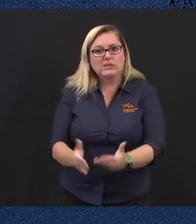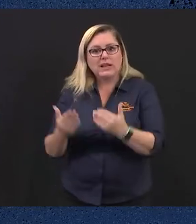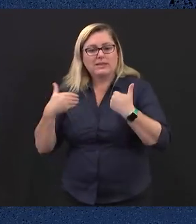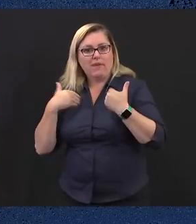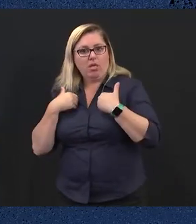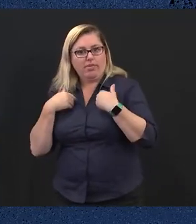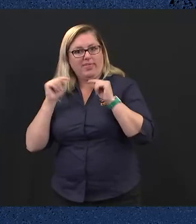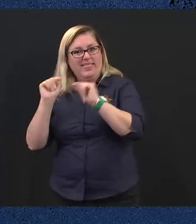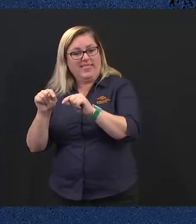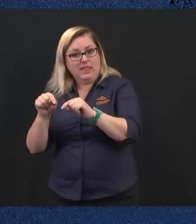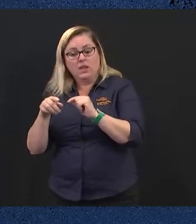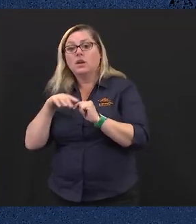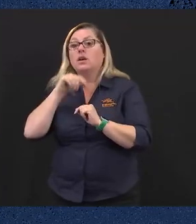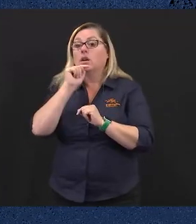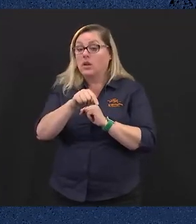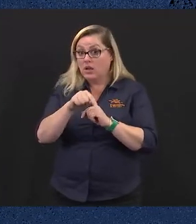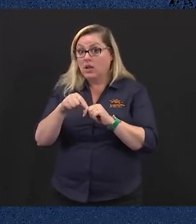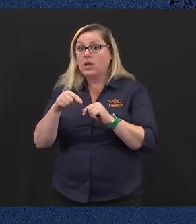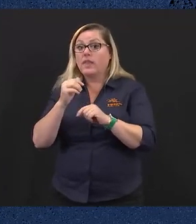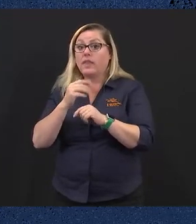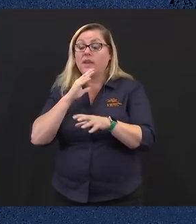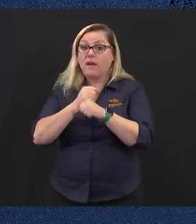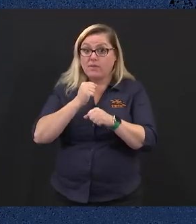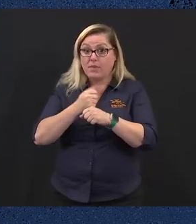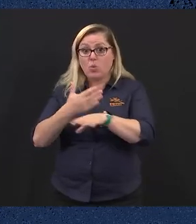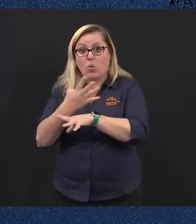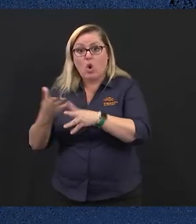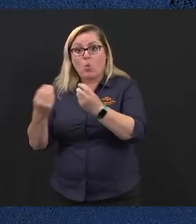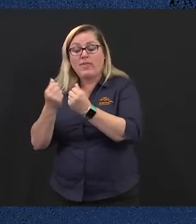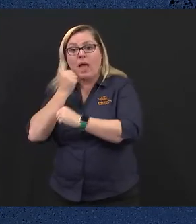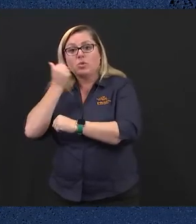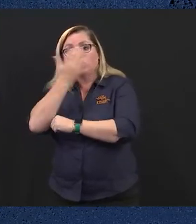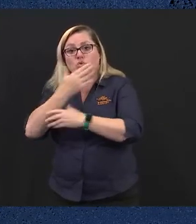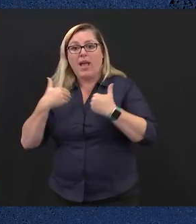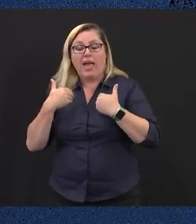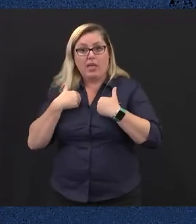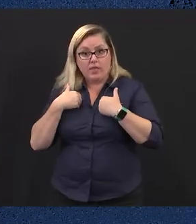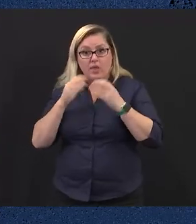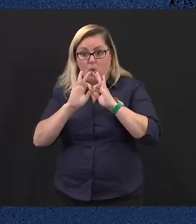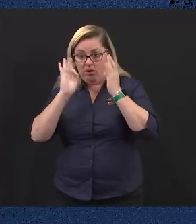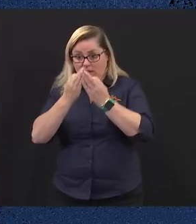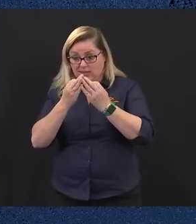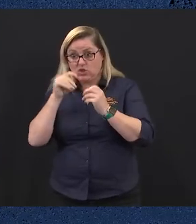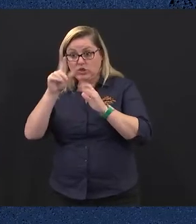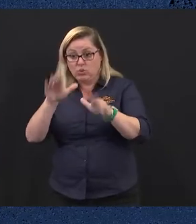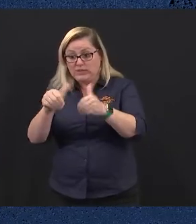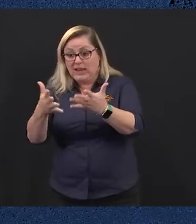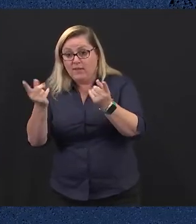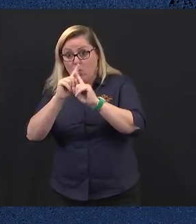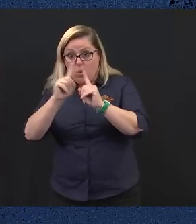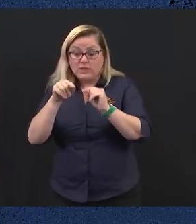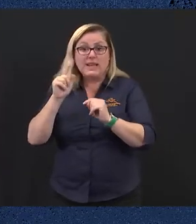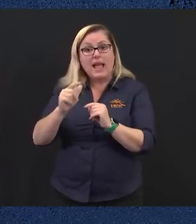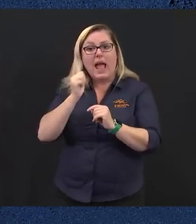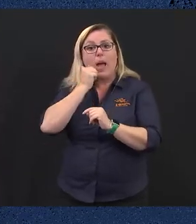The government will also work with Aboriginal health organisations to deliver the first ever dedicated Aboriginal-led